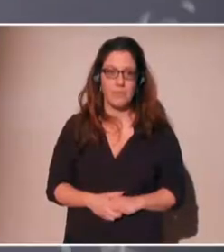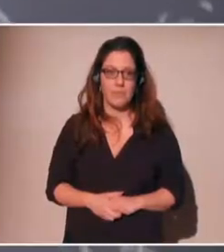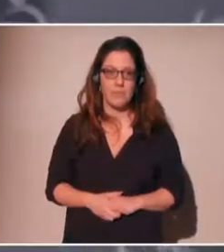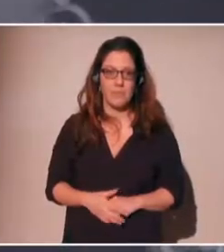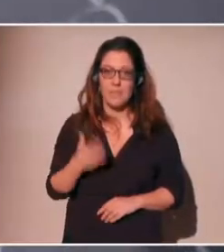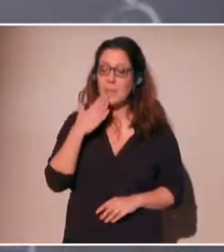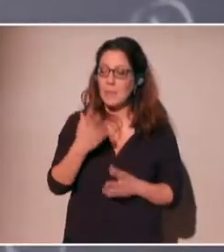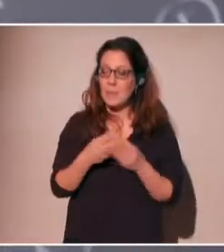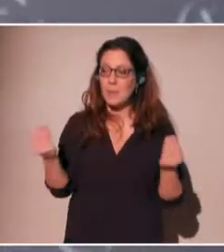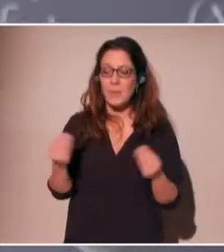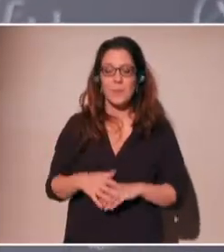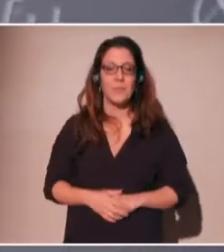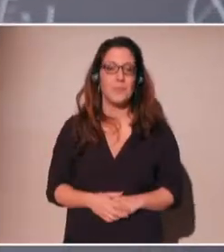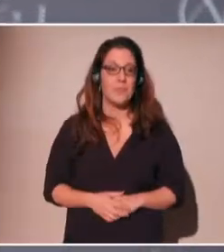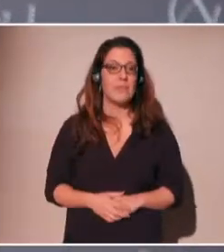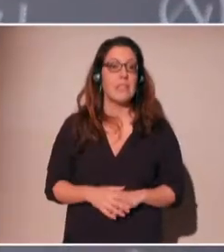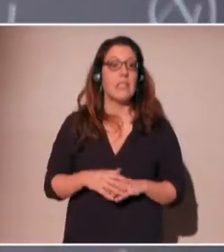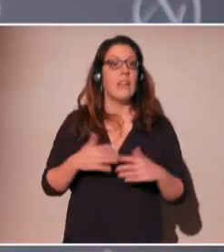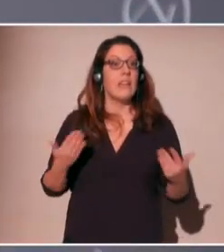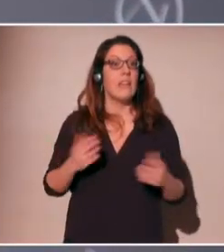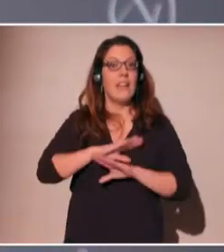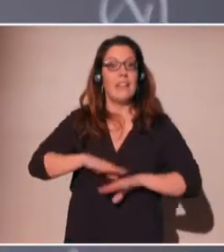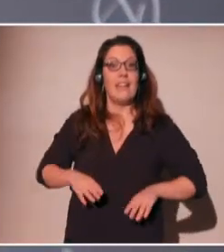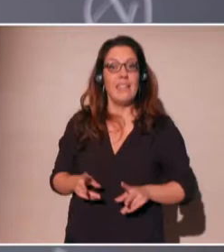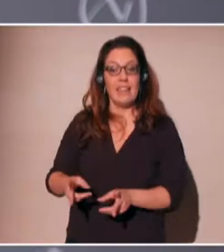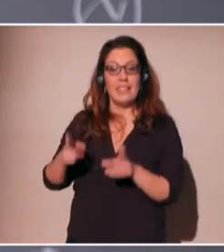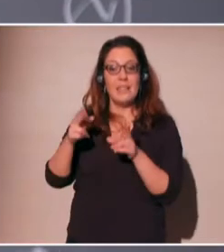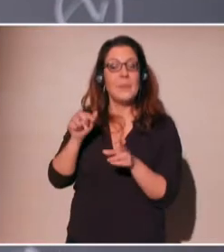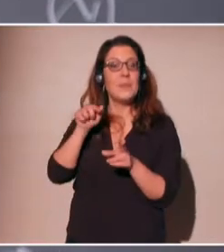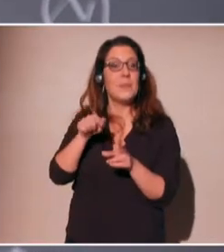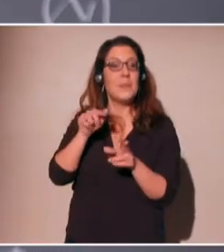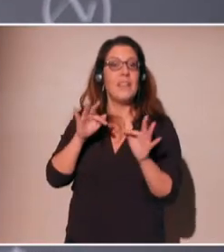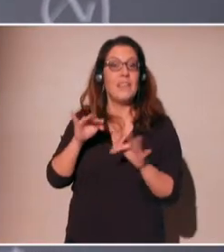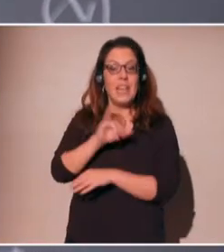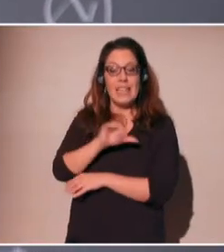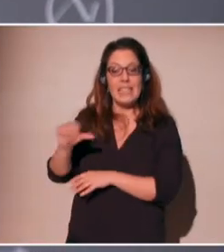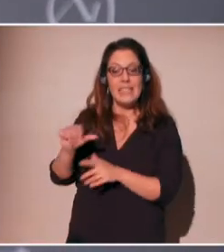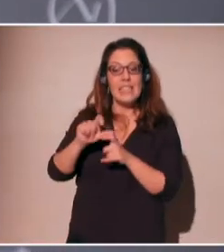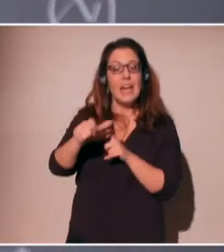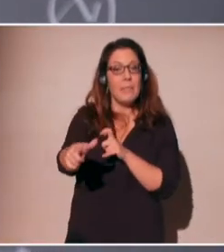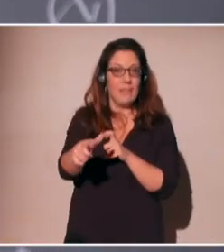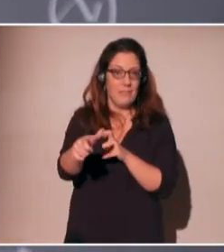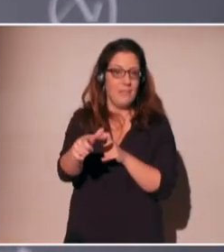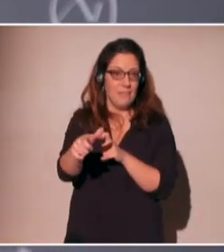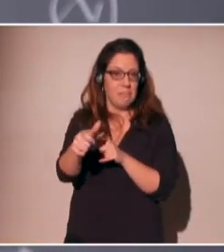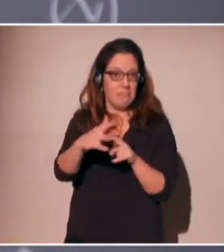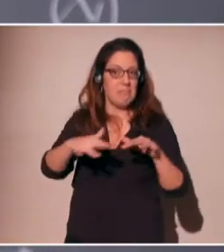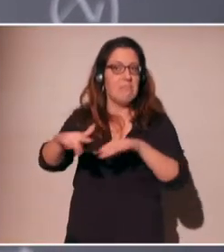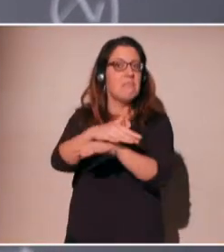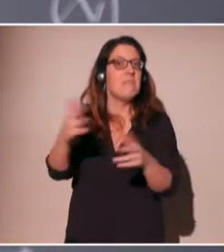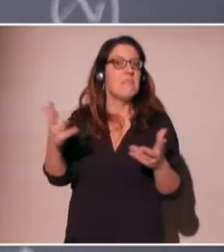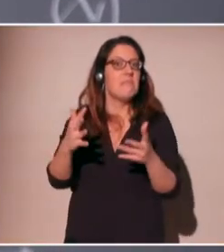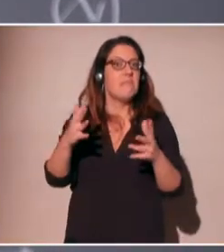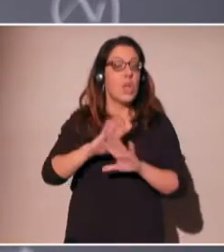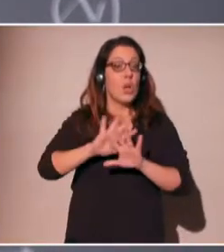Let's now move on to the last session of this particular section. And we have